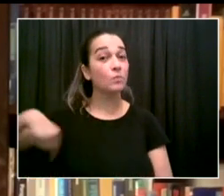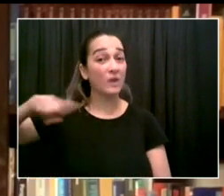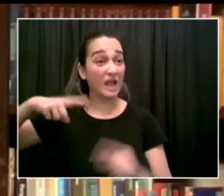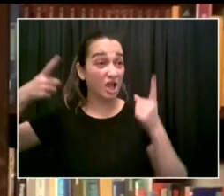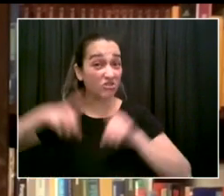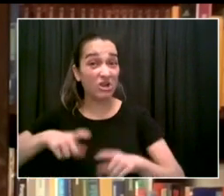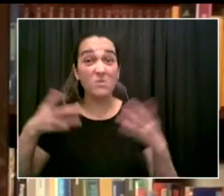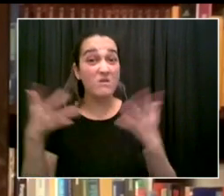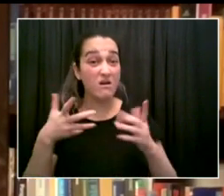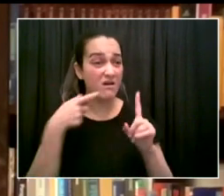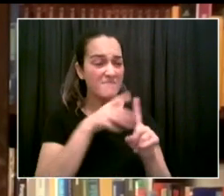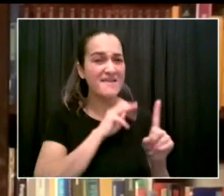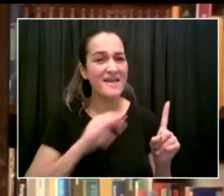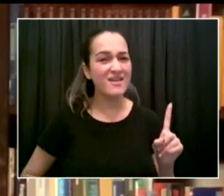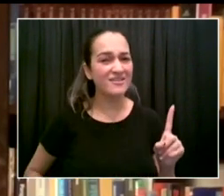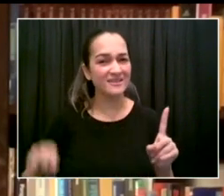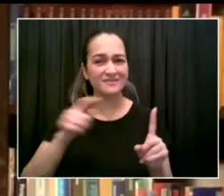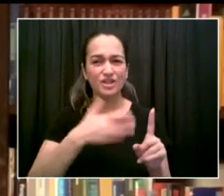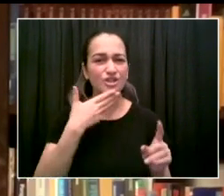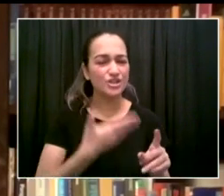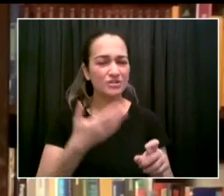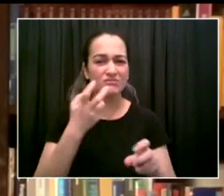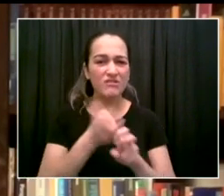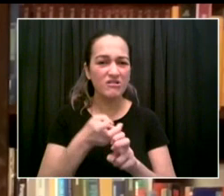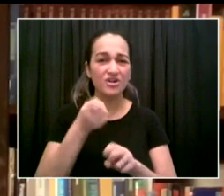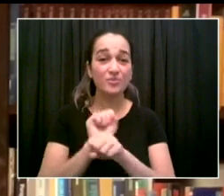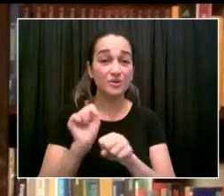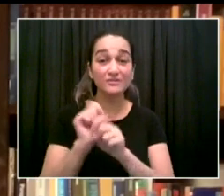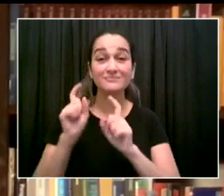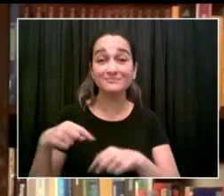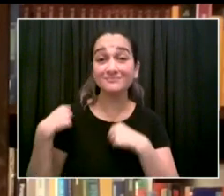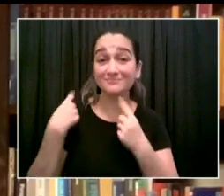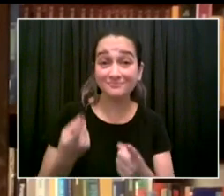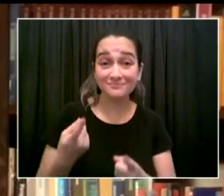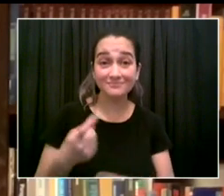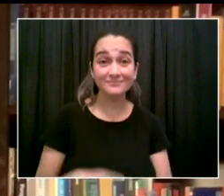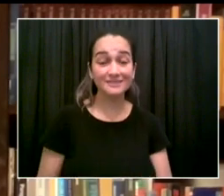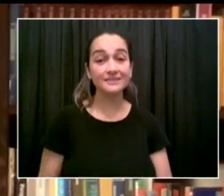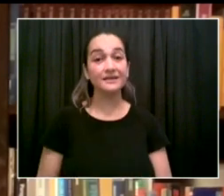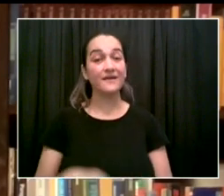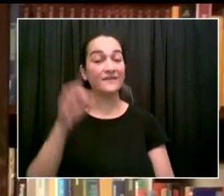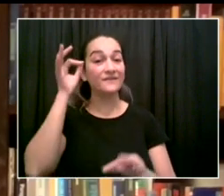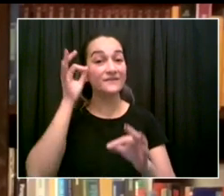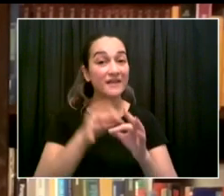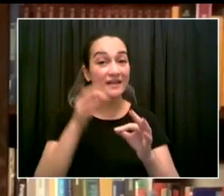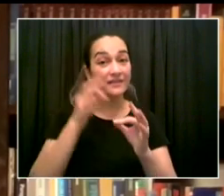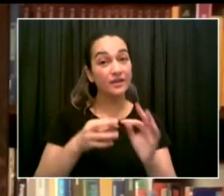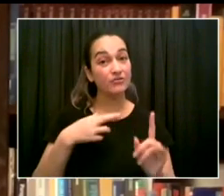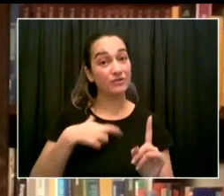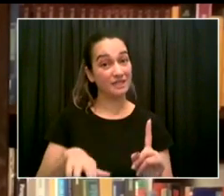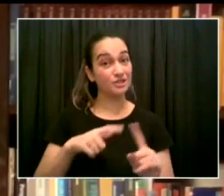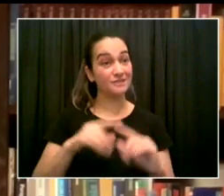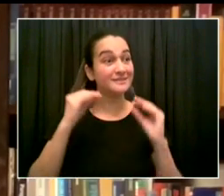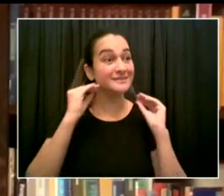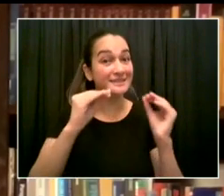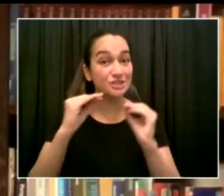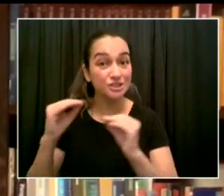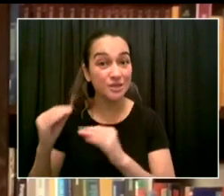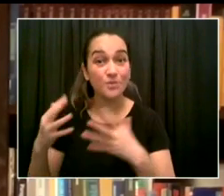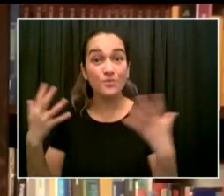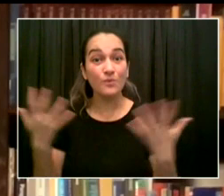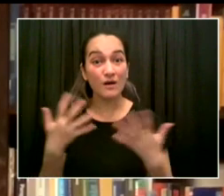solidarity of the human family, which makes us our brother's keeper under all circumstances. And solidarity means